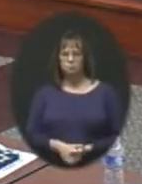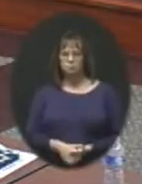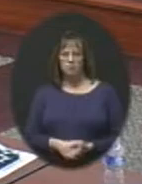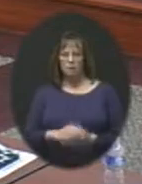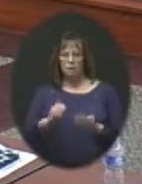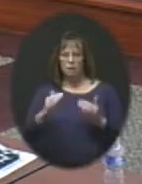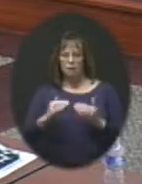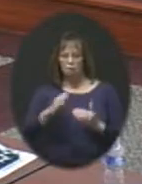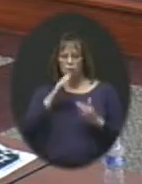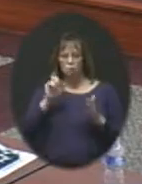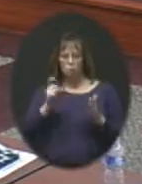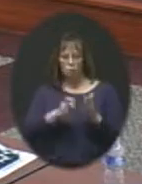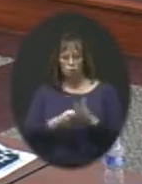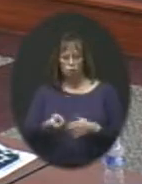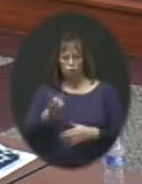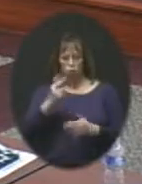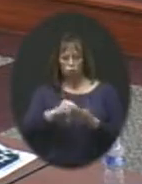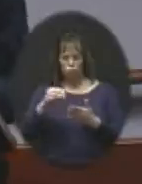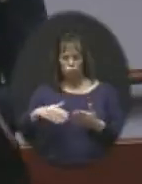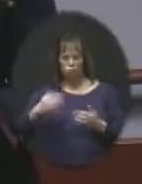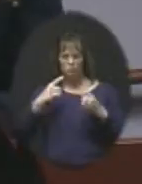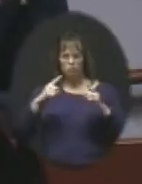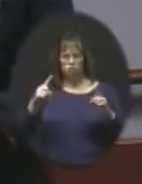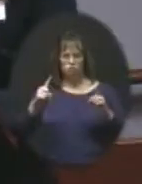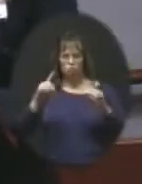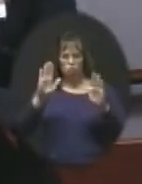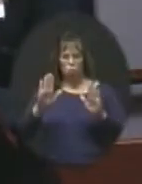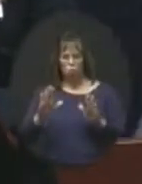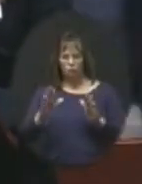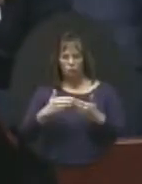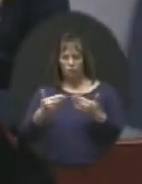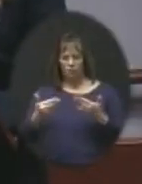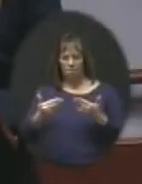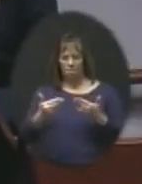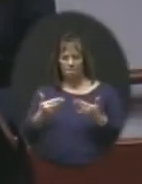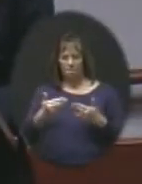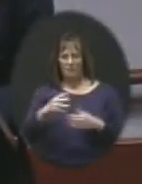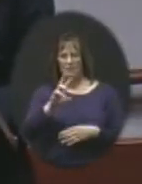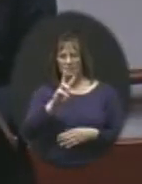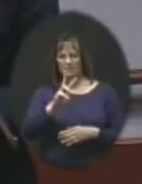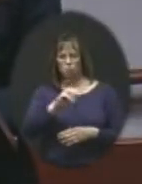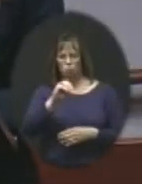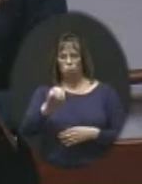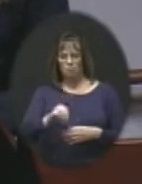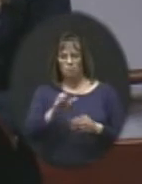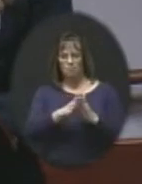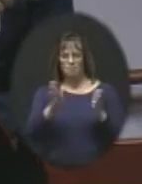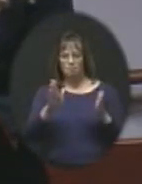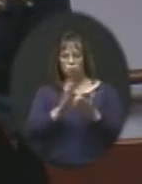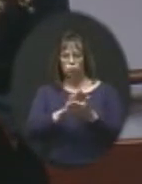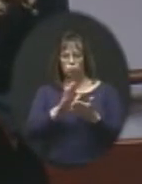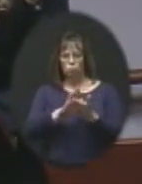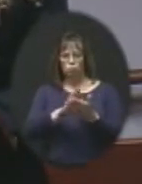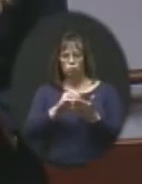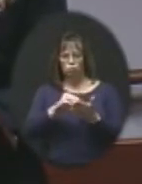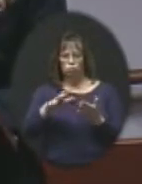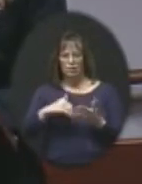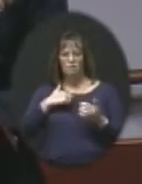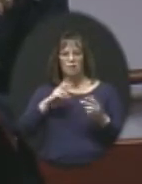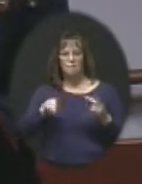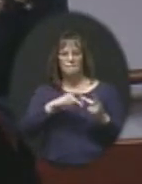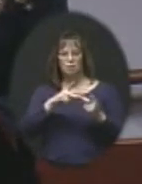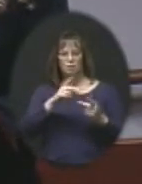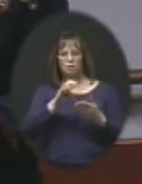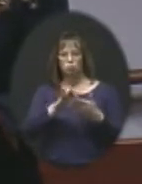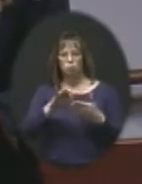Next we will recognize two students who have achieved a great feat. Six Olathe Public Schools students have achieved a perfect score in the